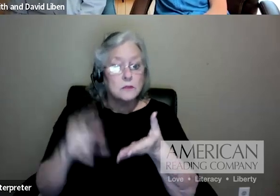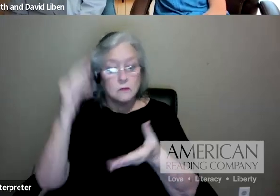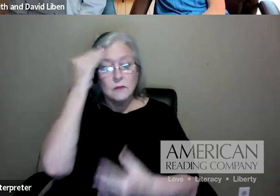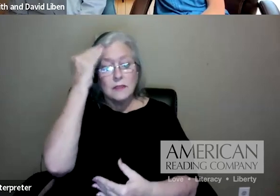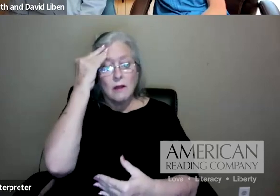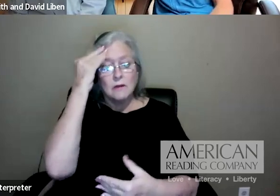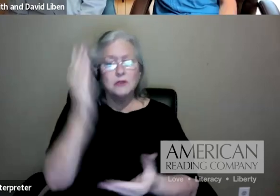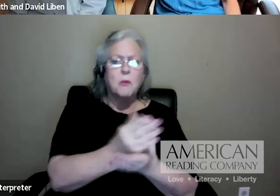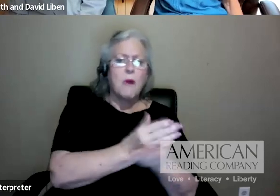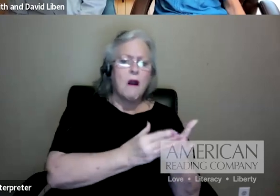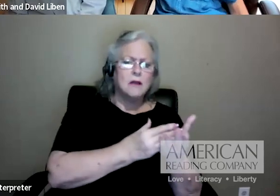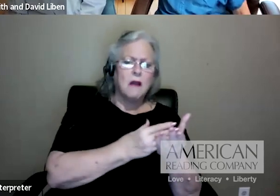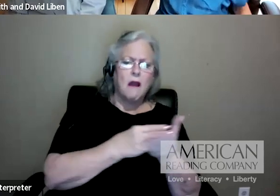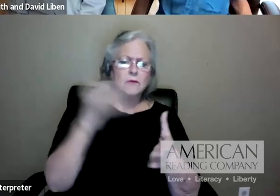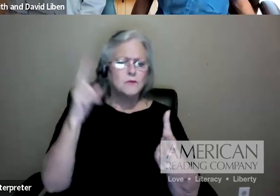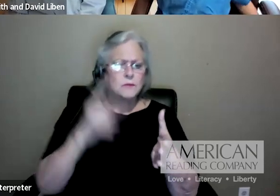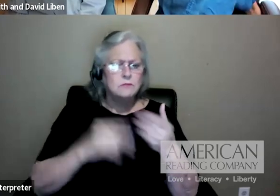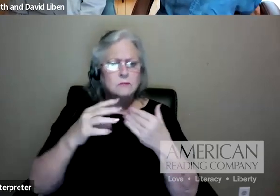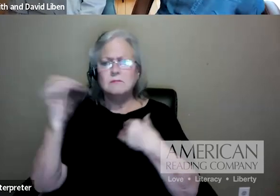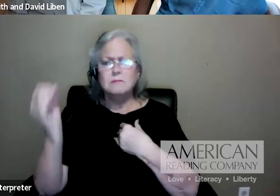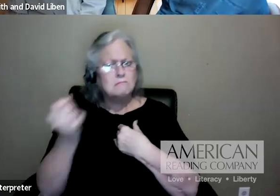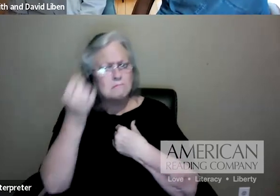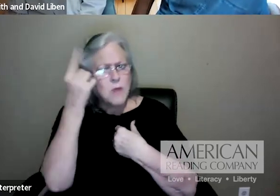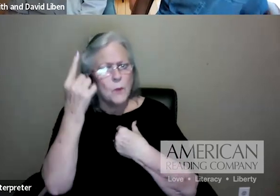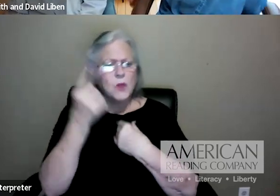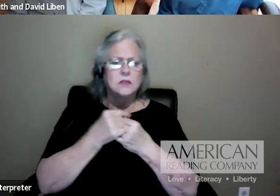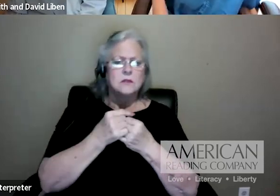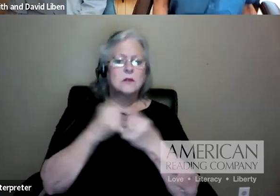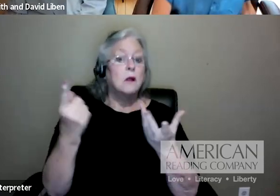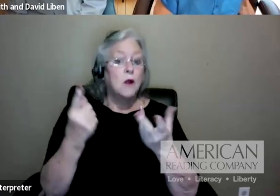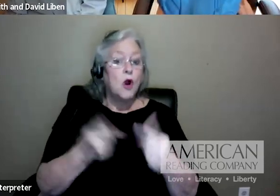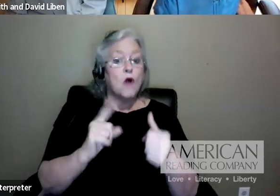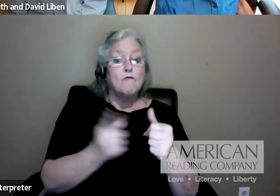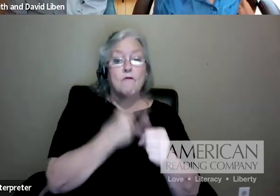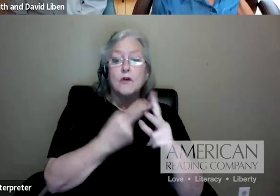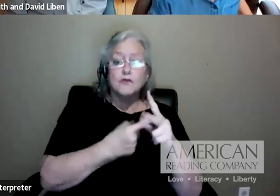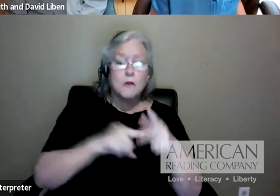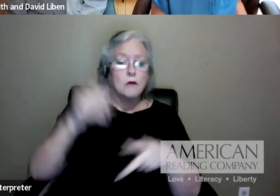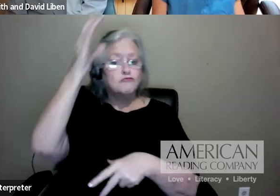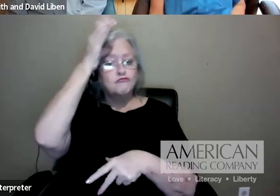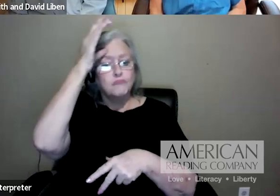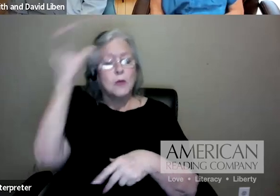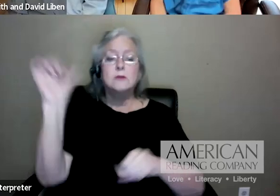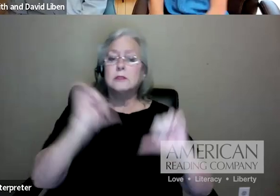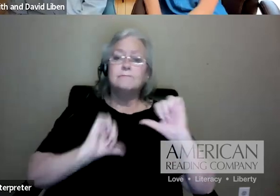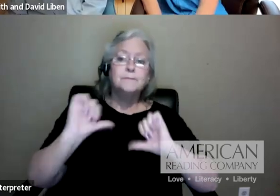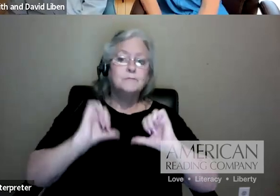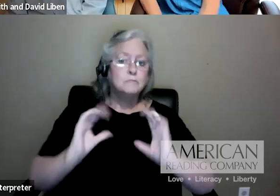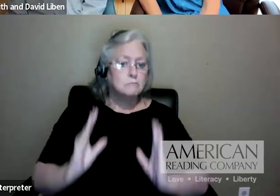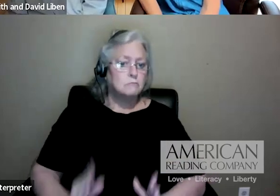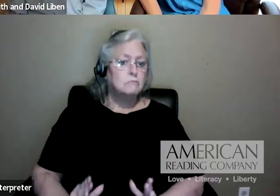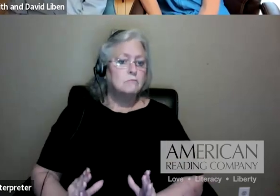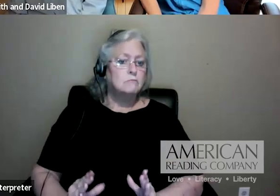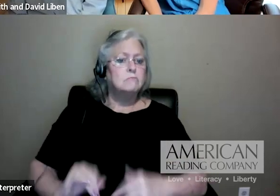part of comprehension was first done by cognitive scientists. I believe the first study was